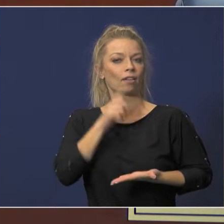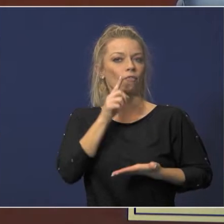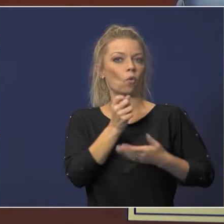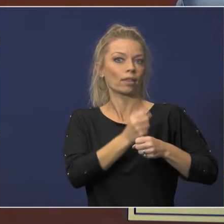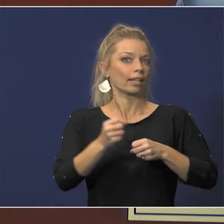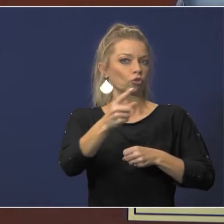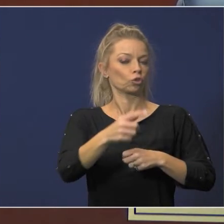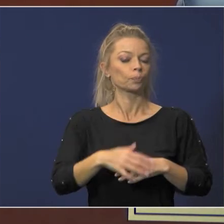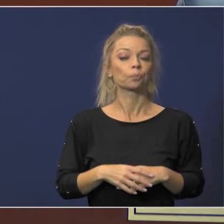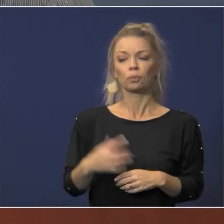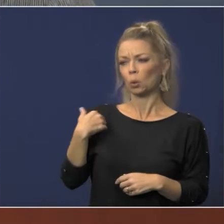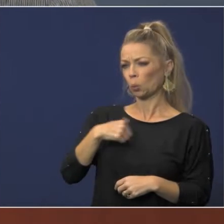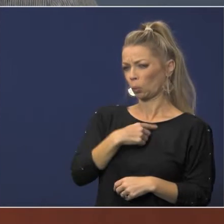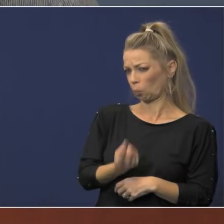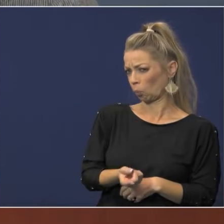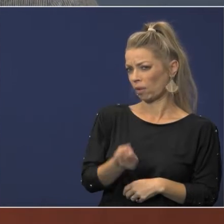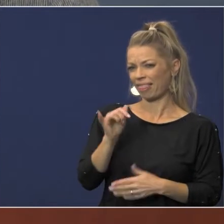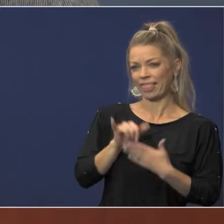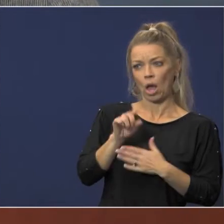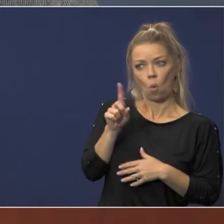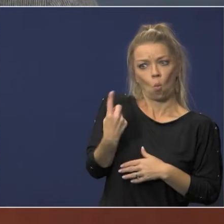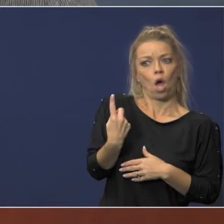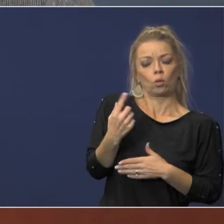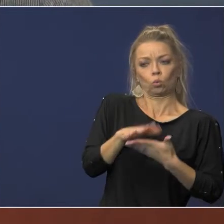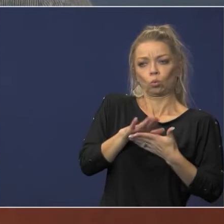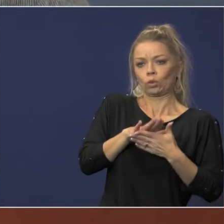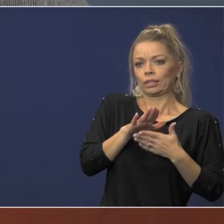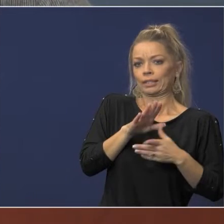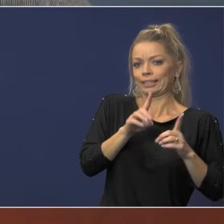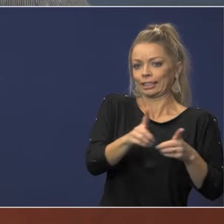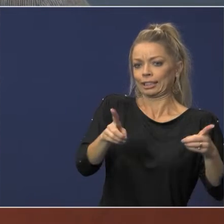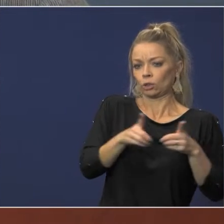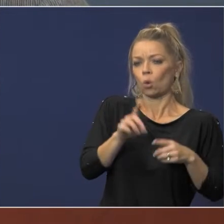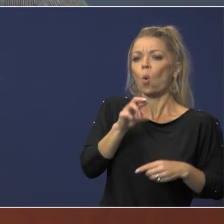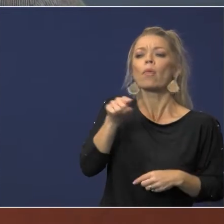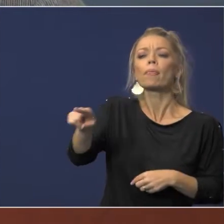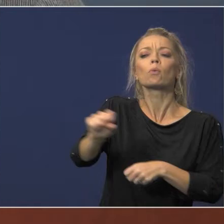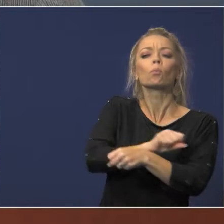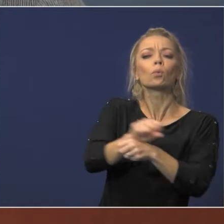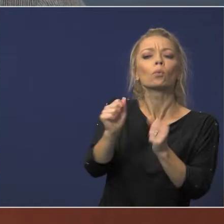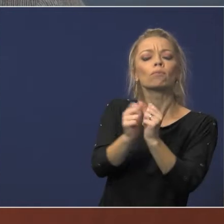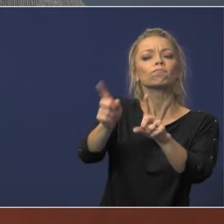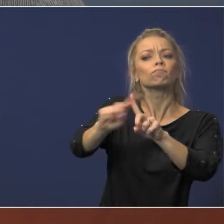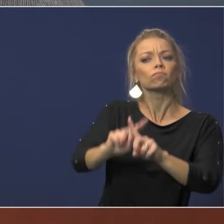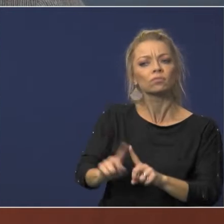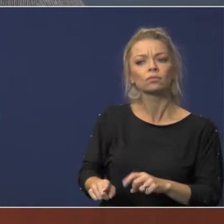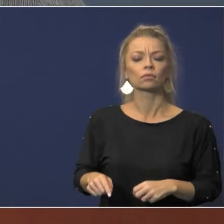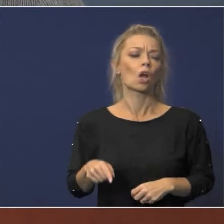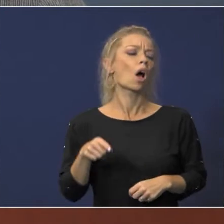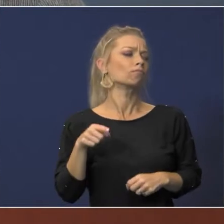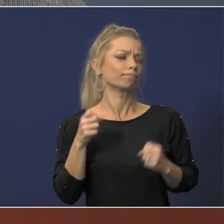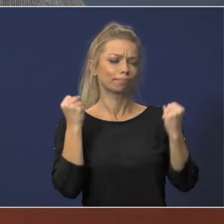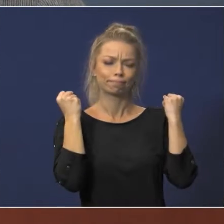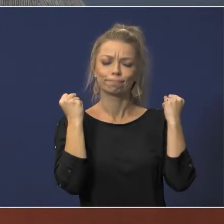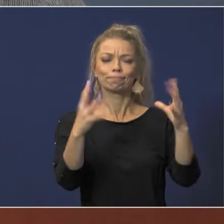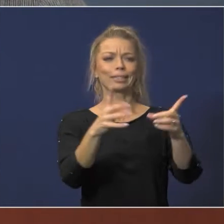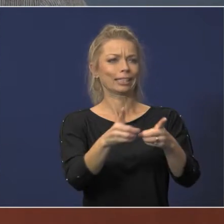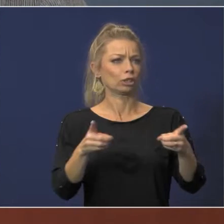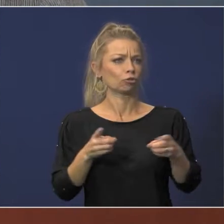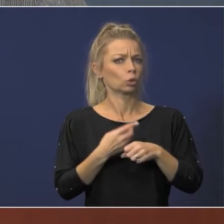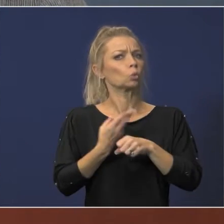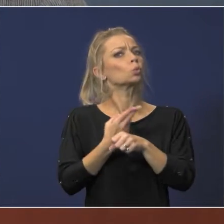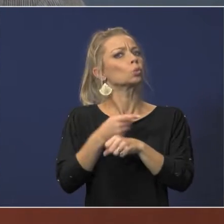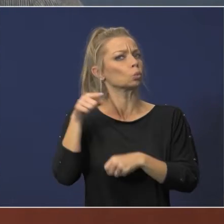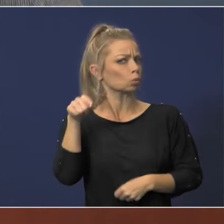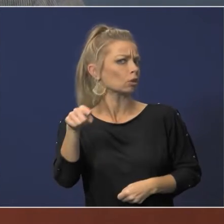school district or do they represent a number of governmental uh entities a large number of districts use passive for